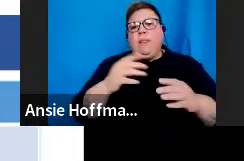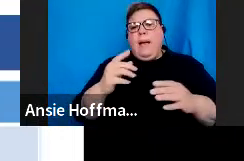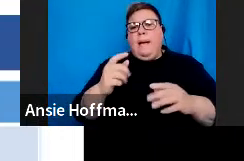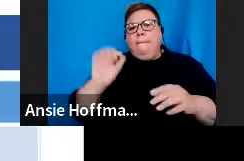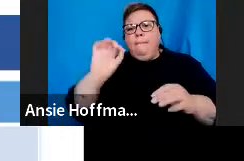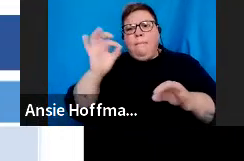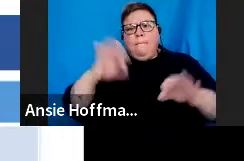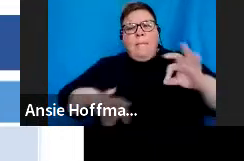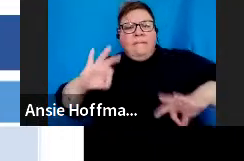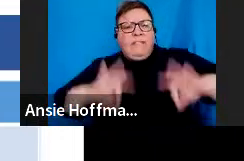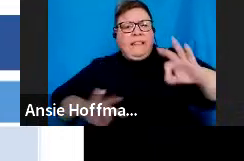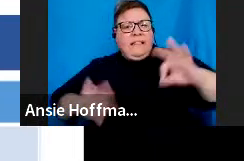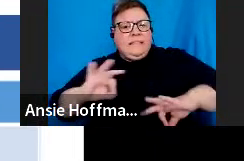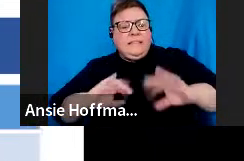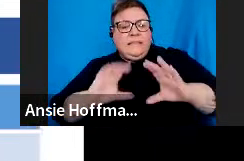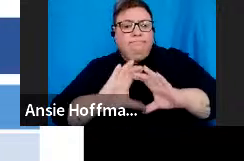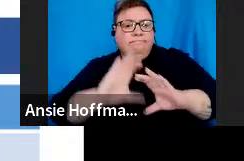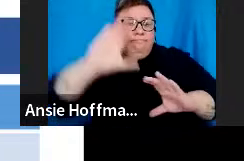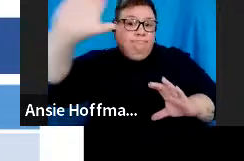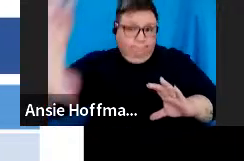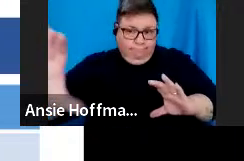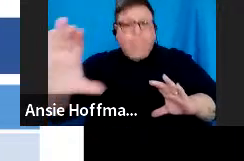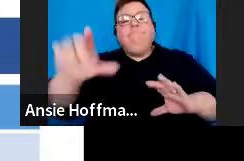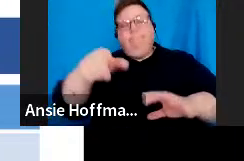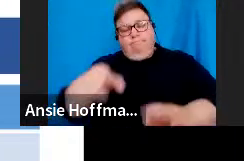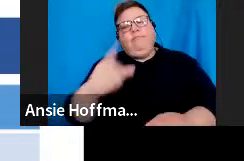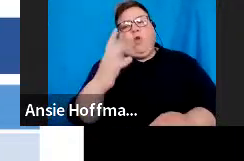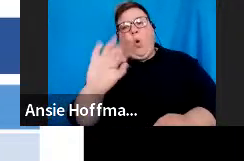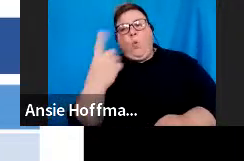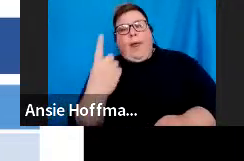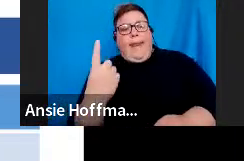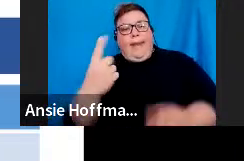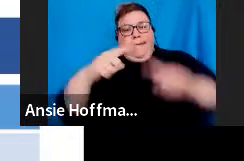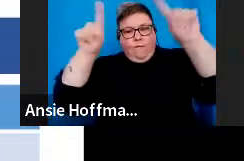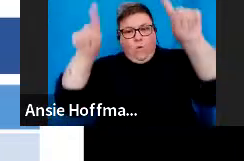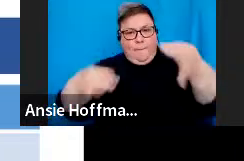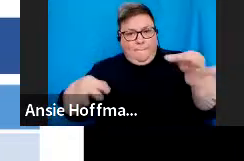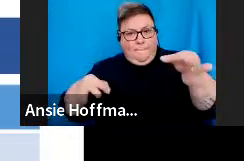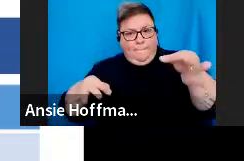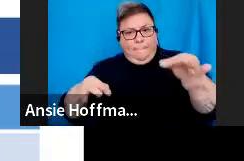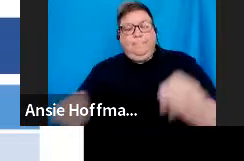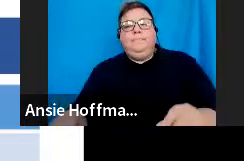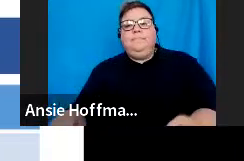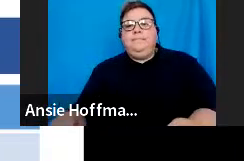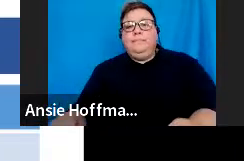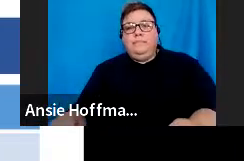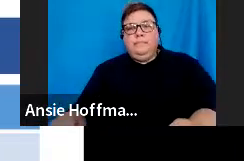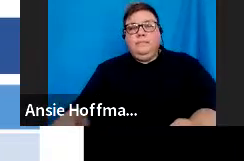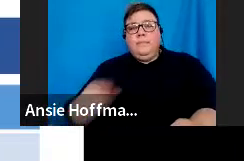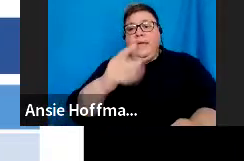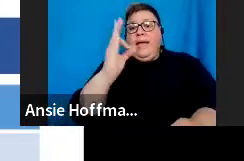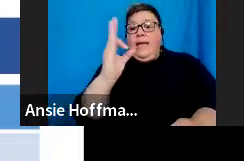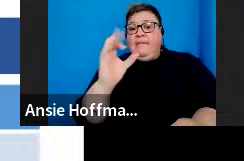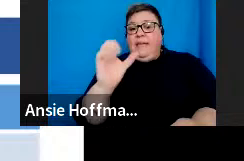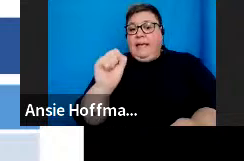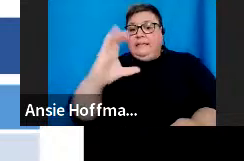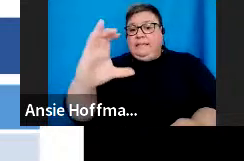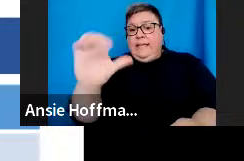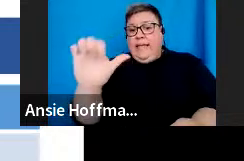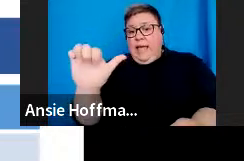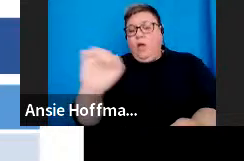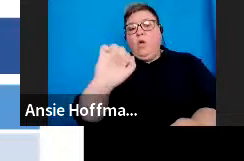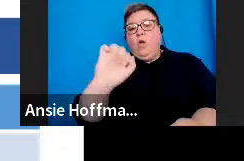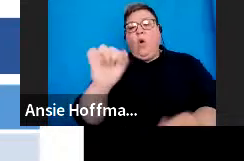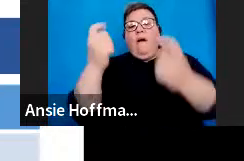to another approved fund. Okay. Okay. then we're looking at the FSCA, which is your financial